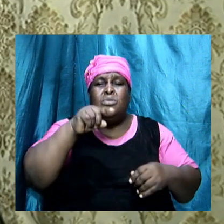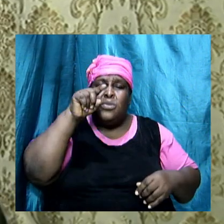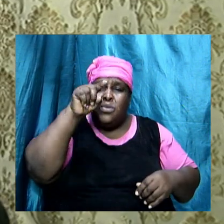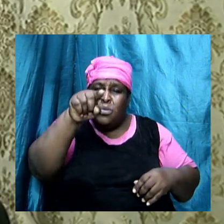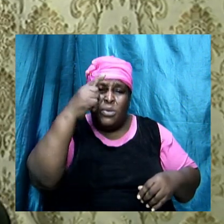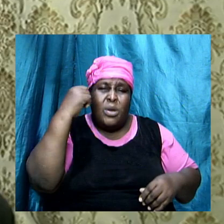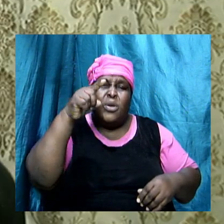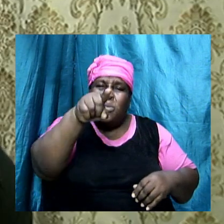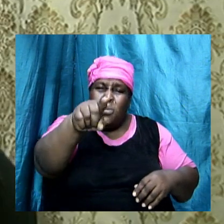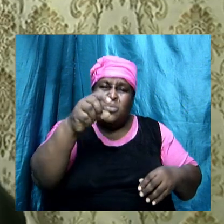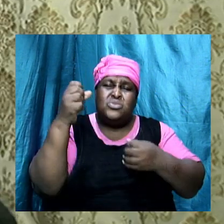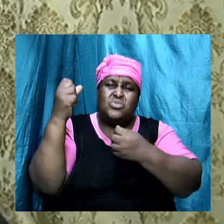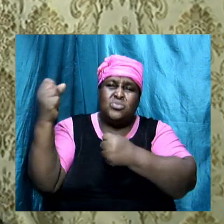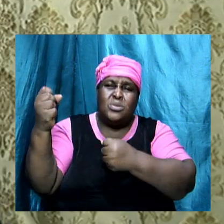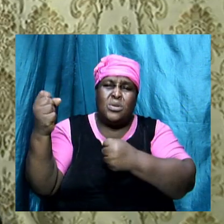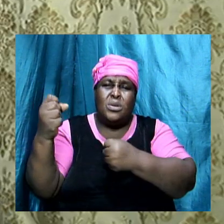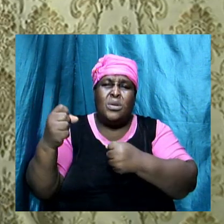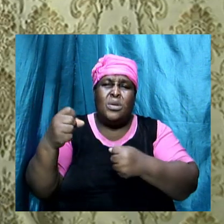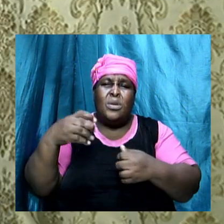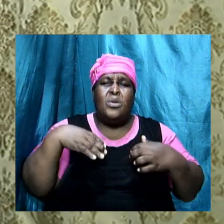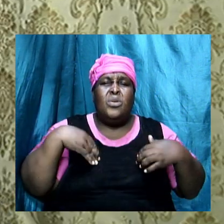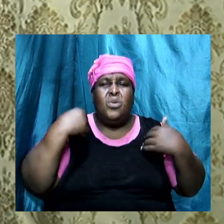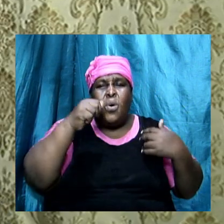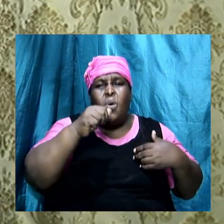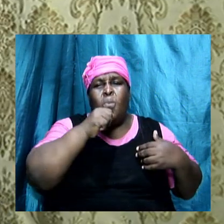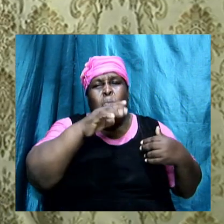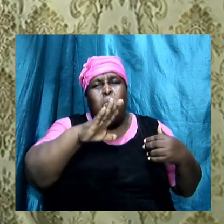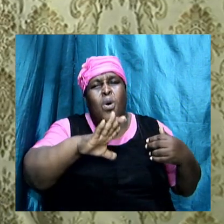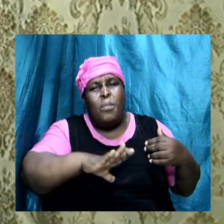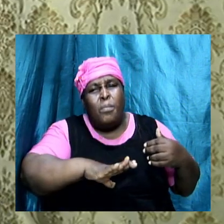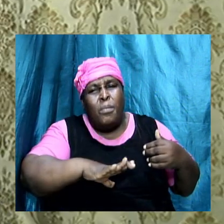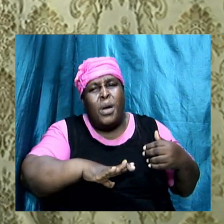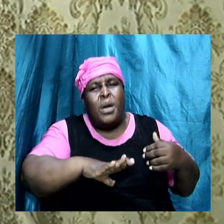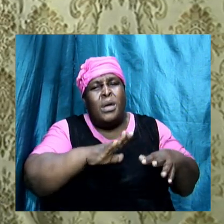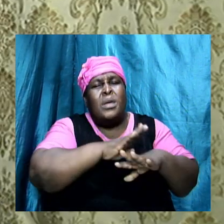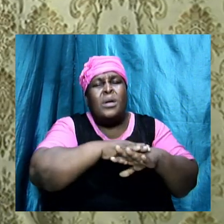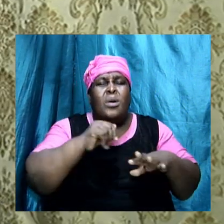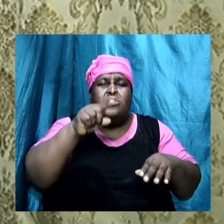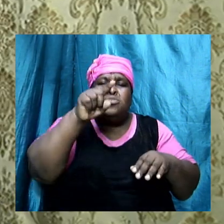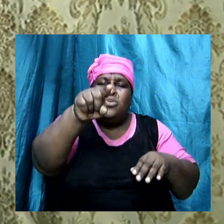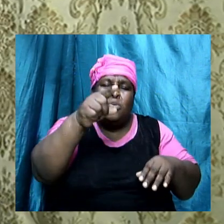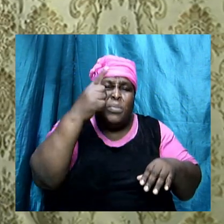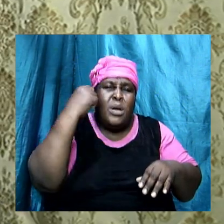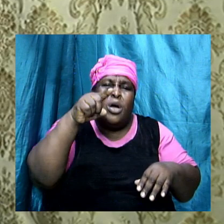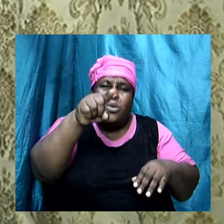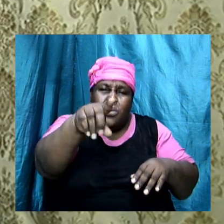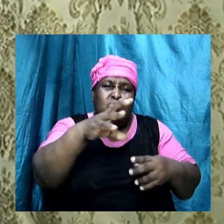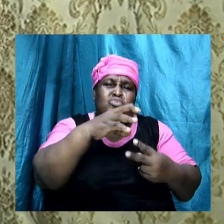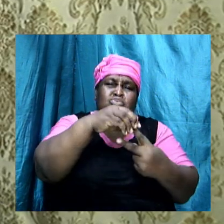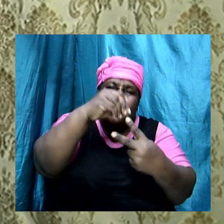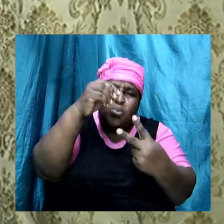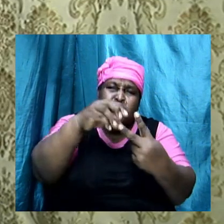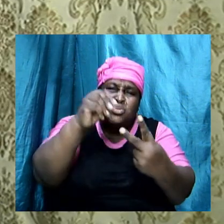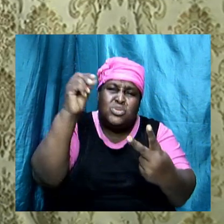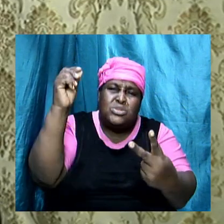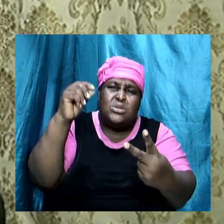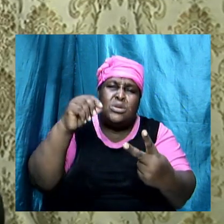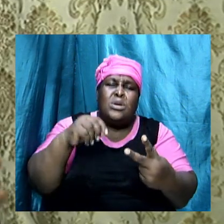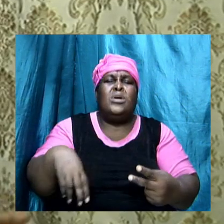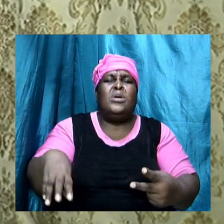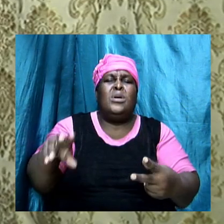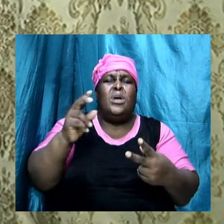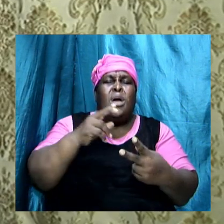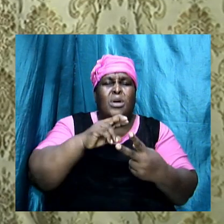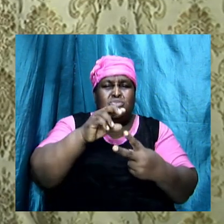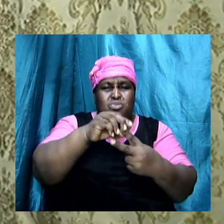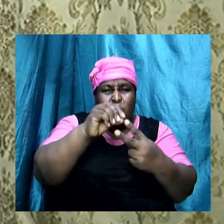call upon you because you are chosen. The Bible says that you are a chosen generation. Men fall in that too. A royal priest, a